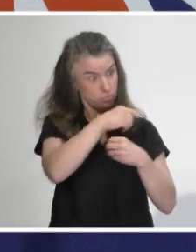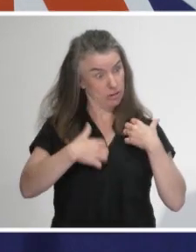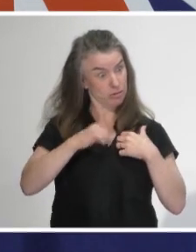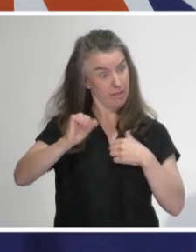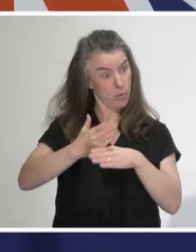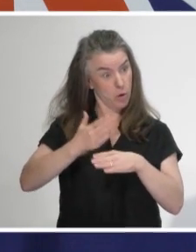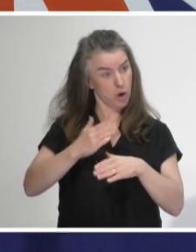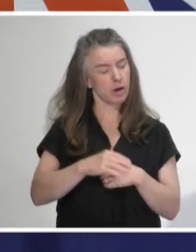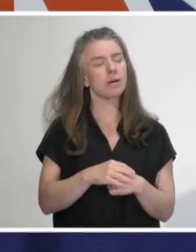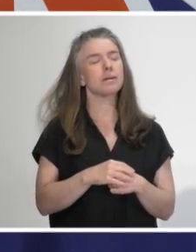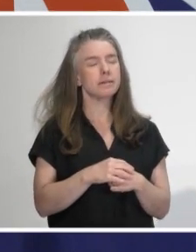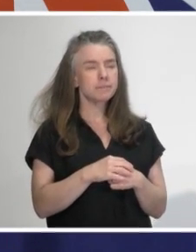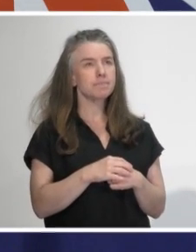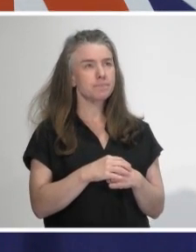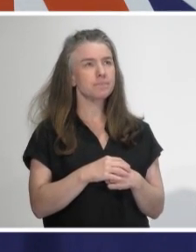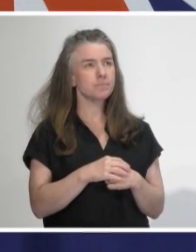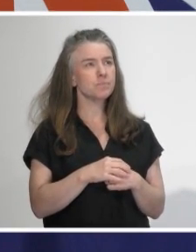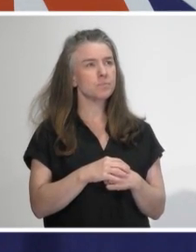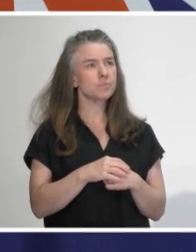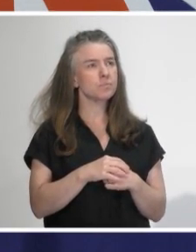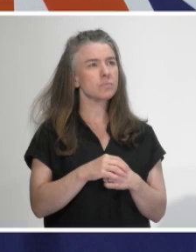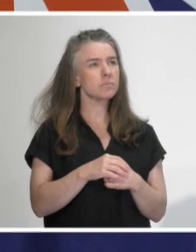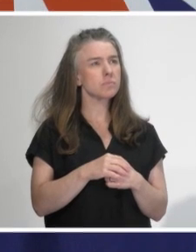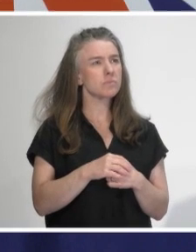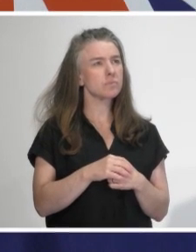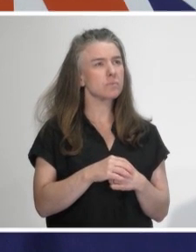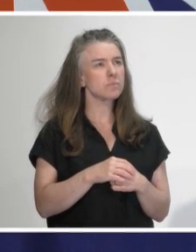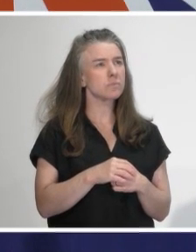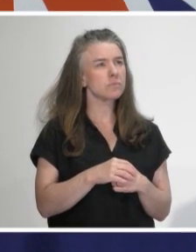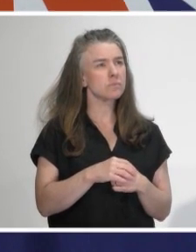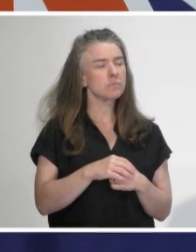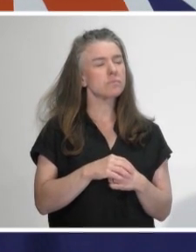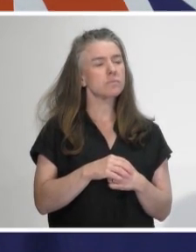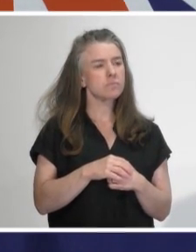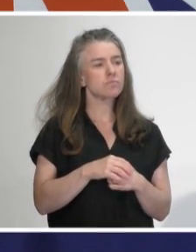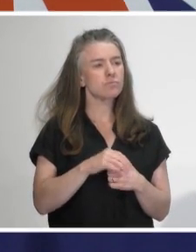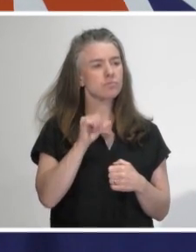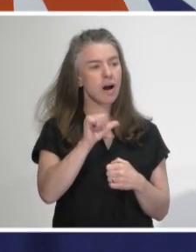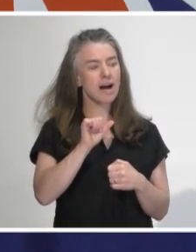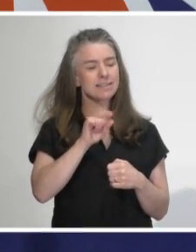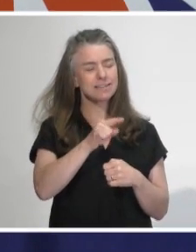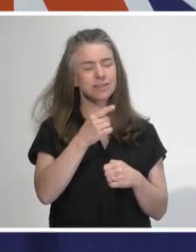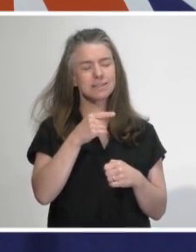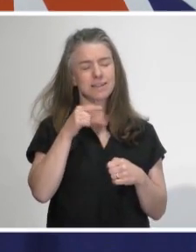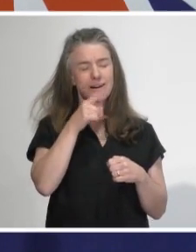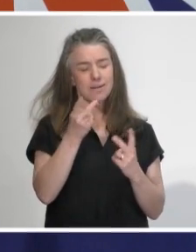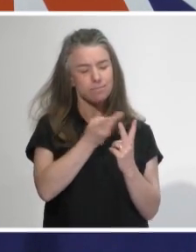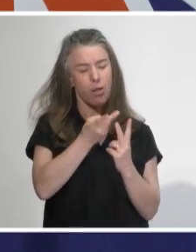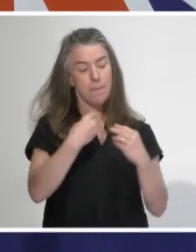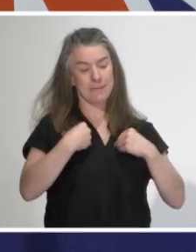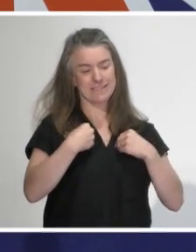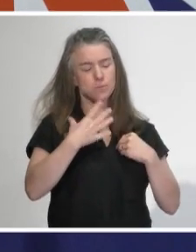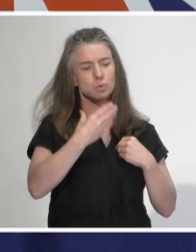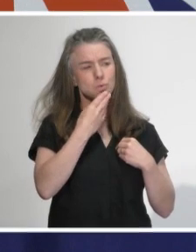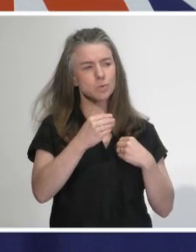which from my understanding is about using this method of having devices connect via Bluetooth to be able